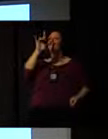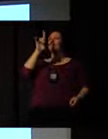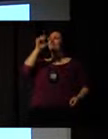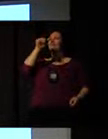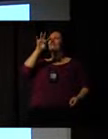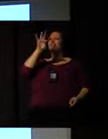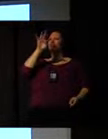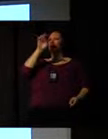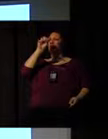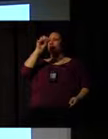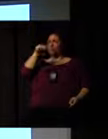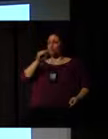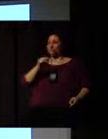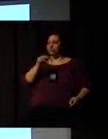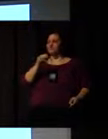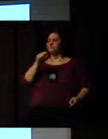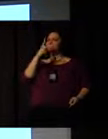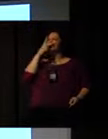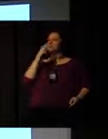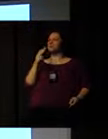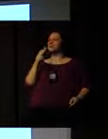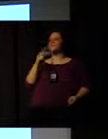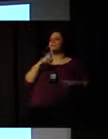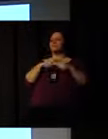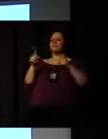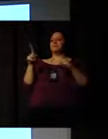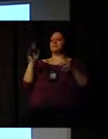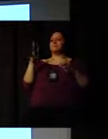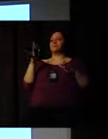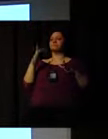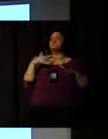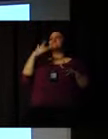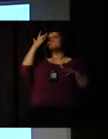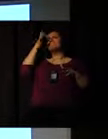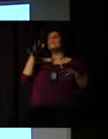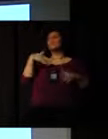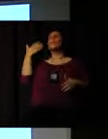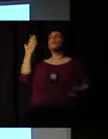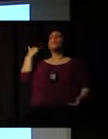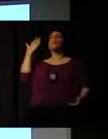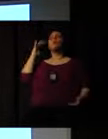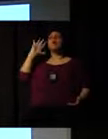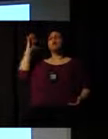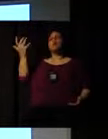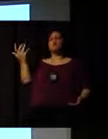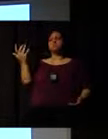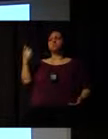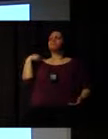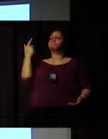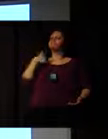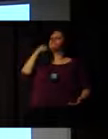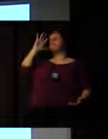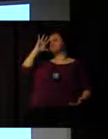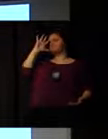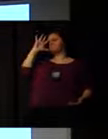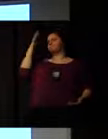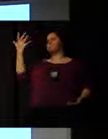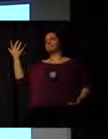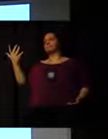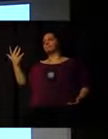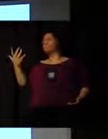But at a certain point, we don't know exactly when, we decided to enlarge this cooperation